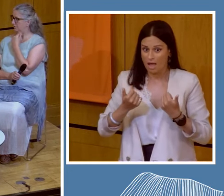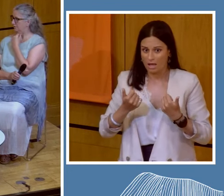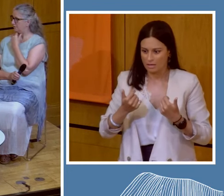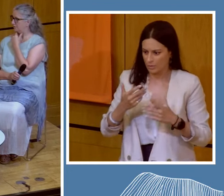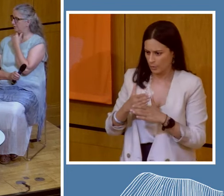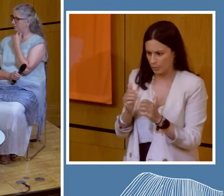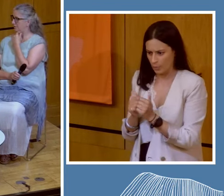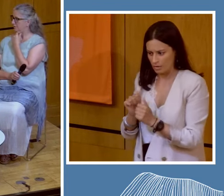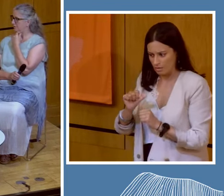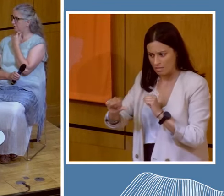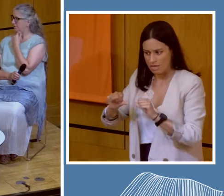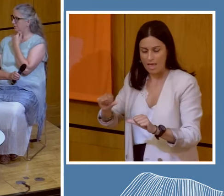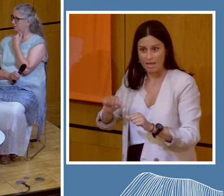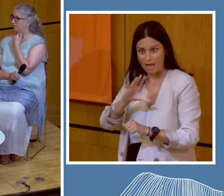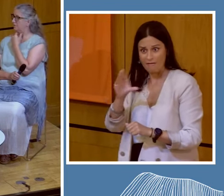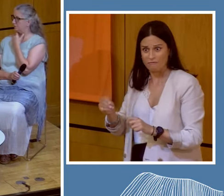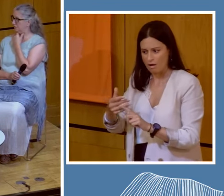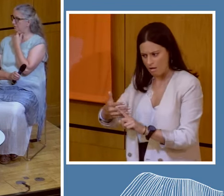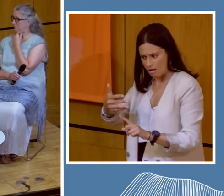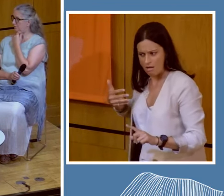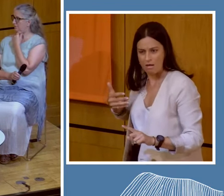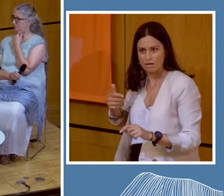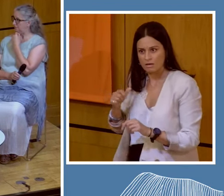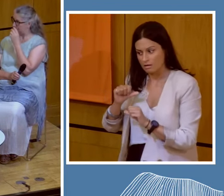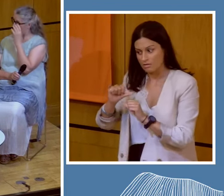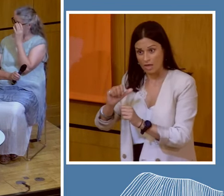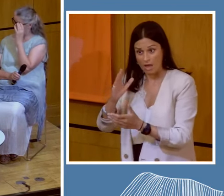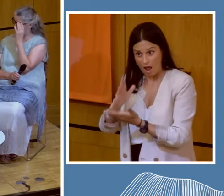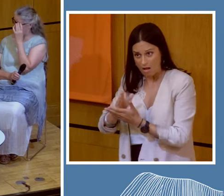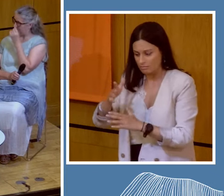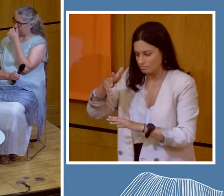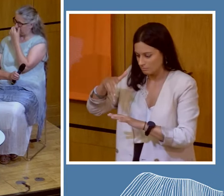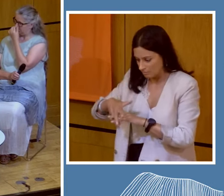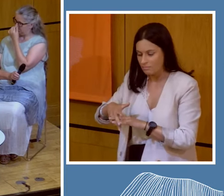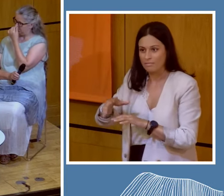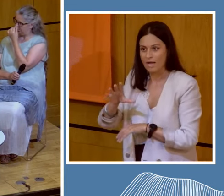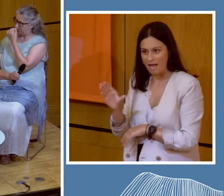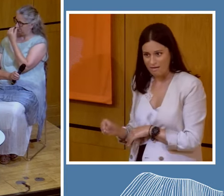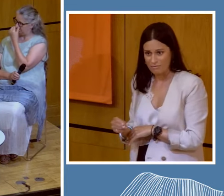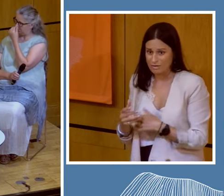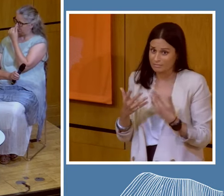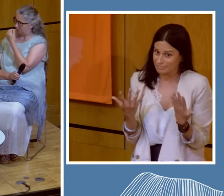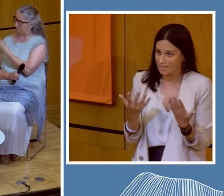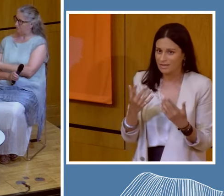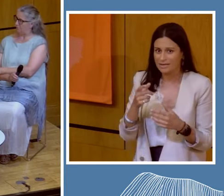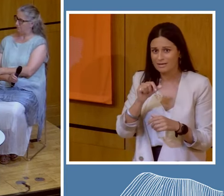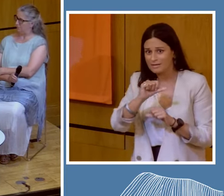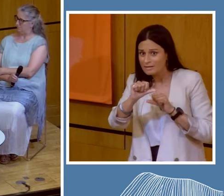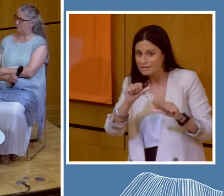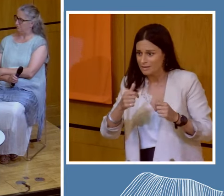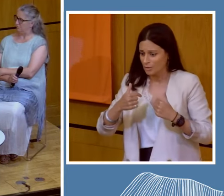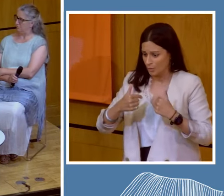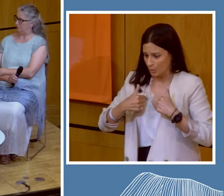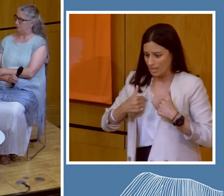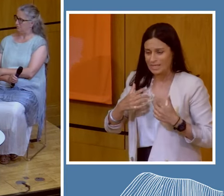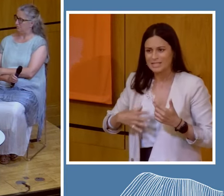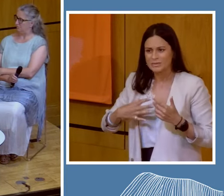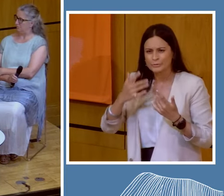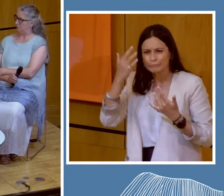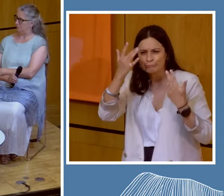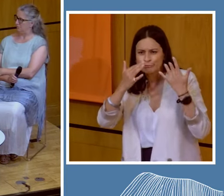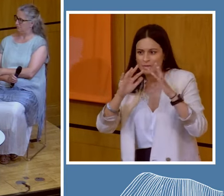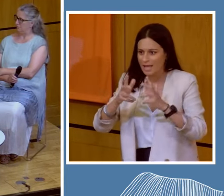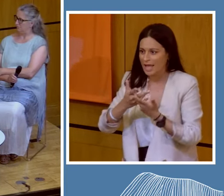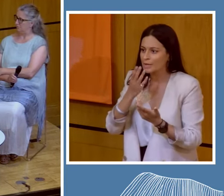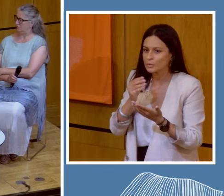people I'm working with are people of African descent who are indigenous to Africa. So, you know, again, maybe we also need to think about